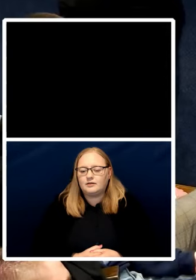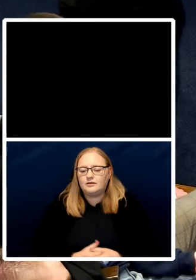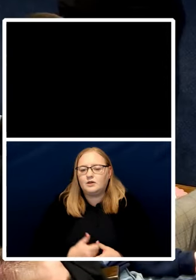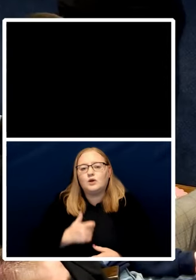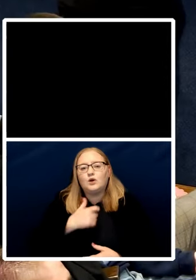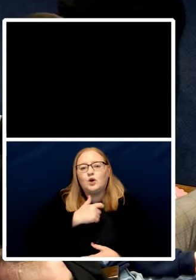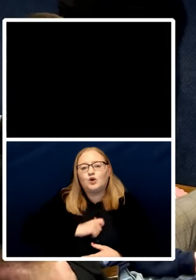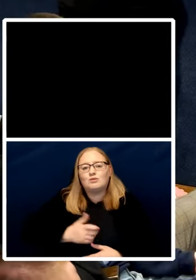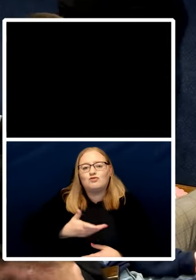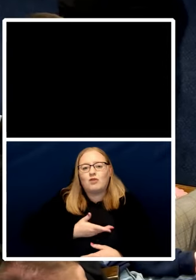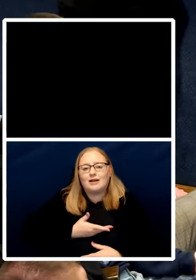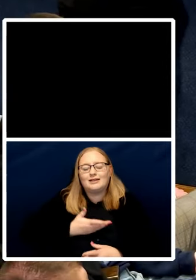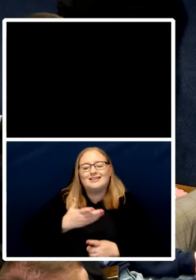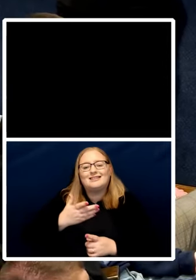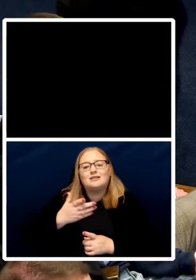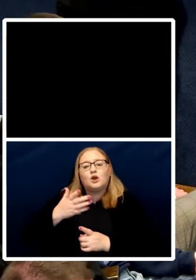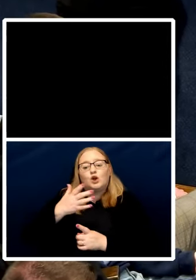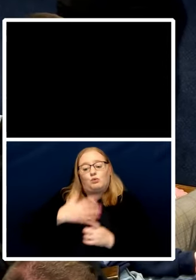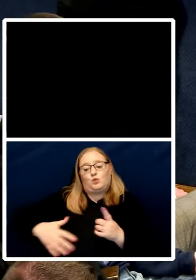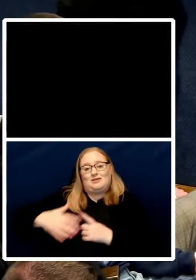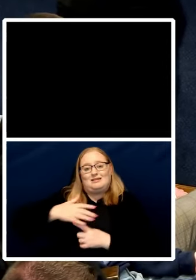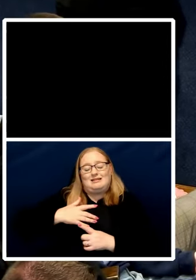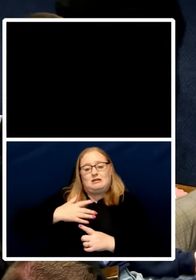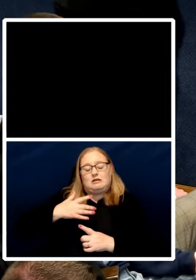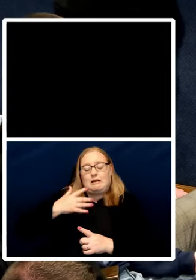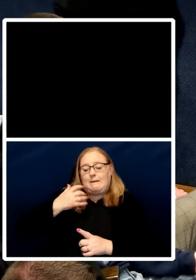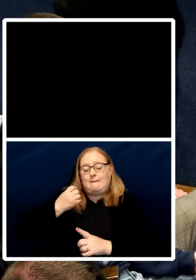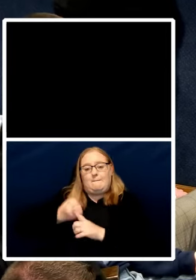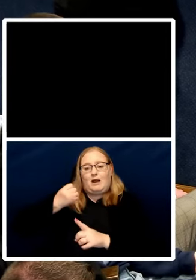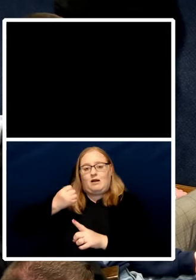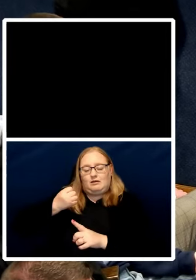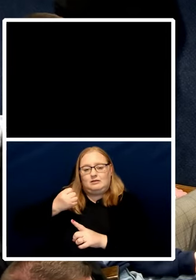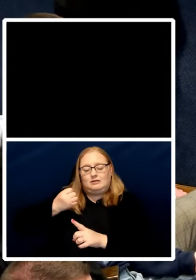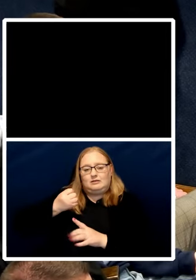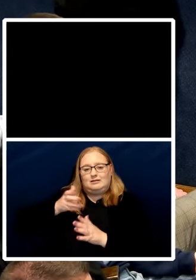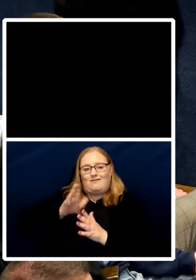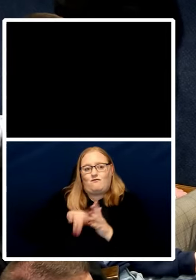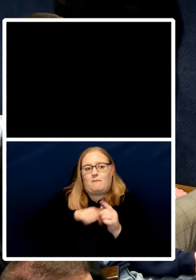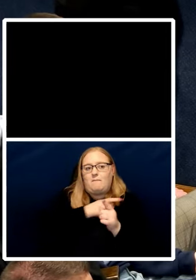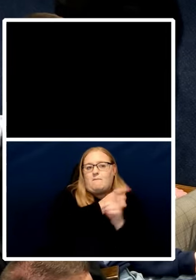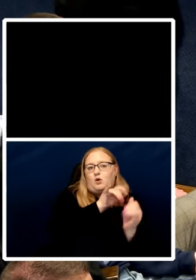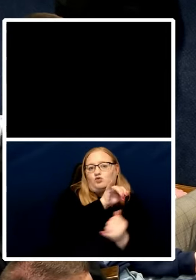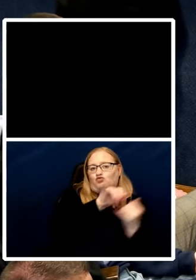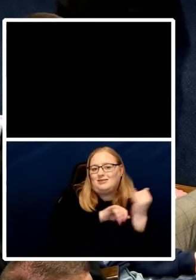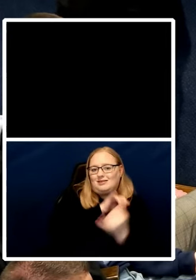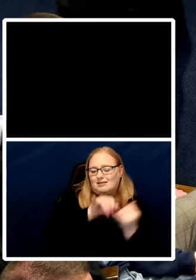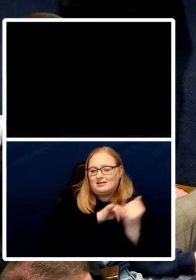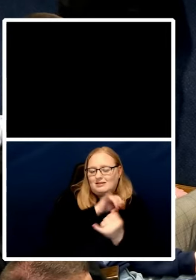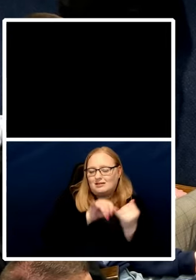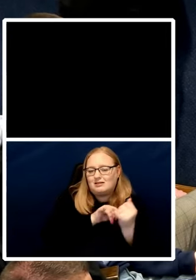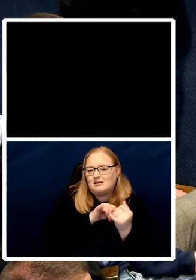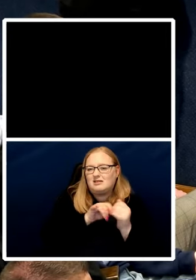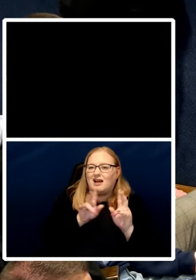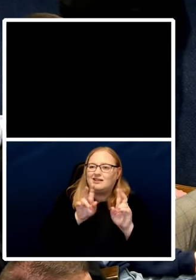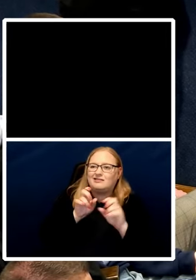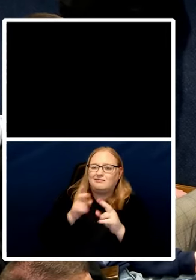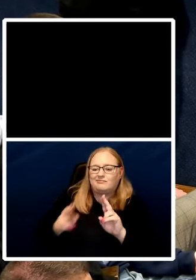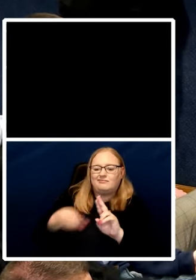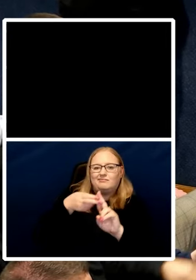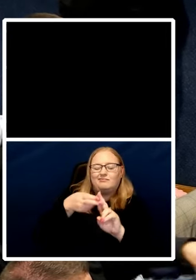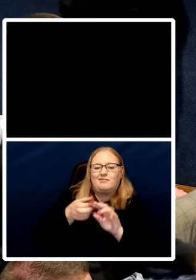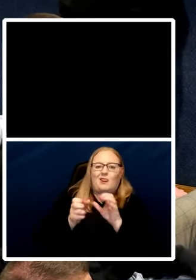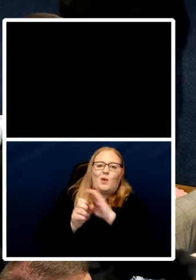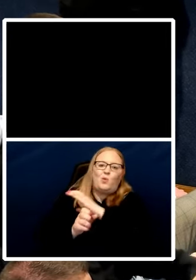impacted by um critiques of human rights as being uh western in position and that they're not